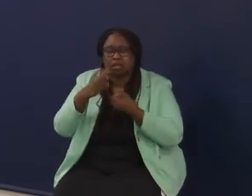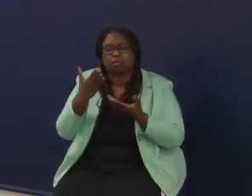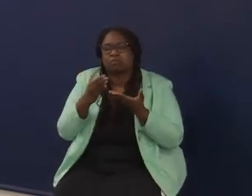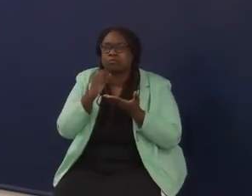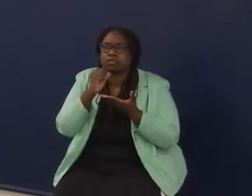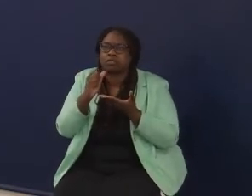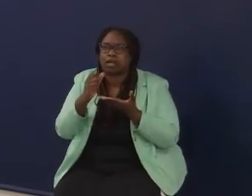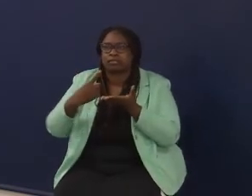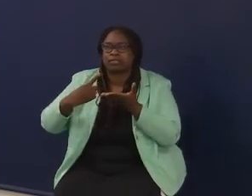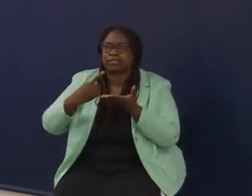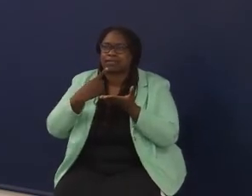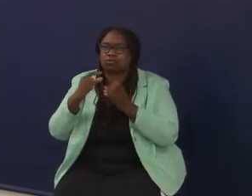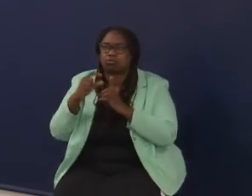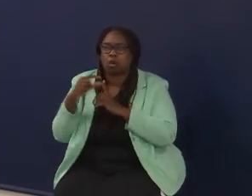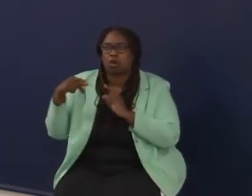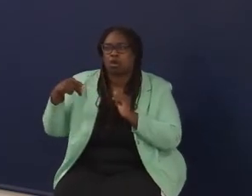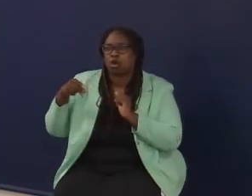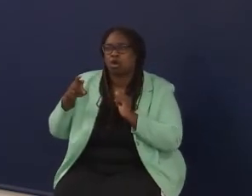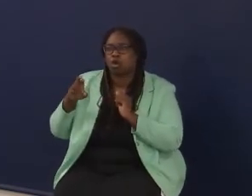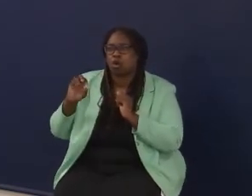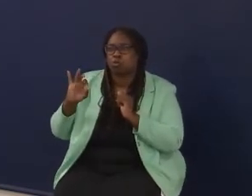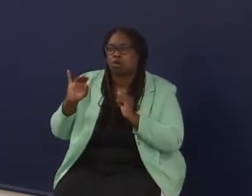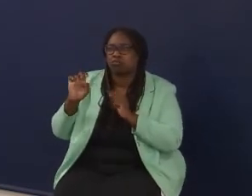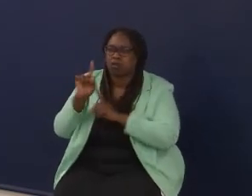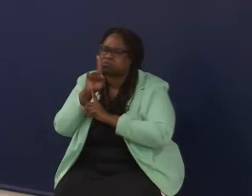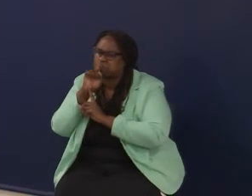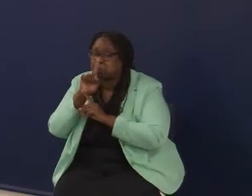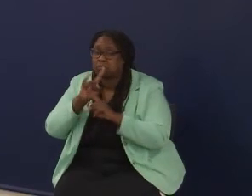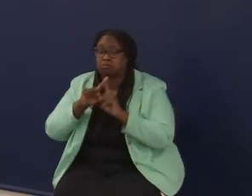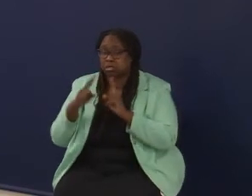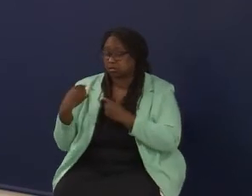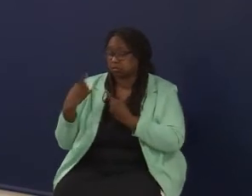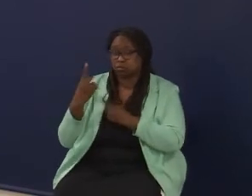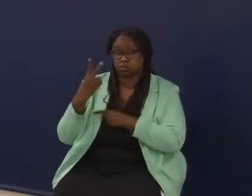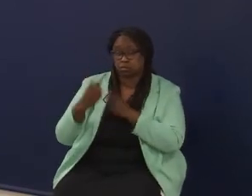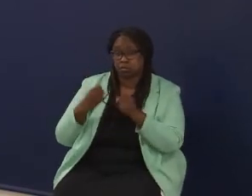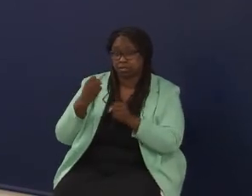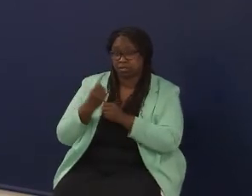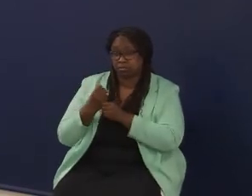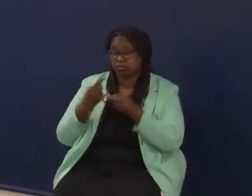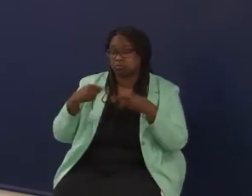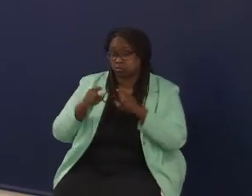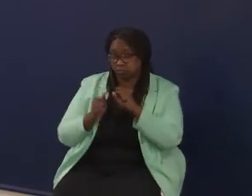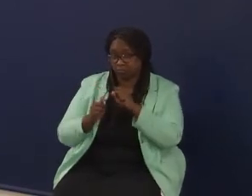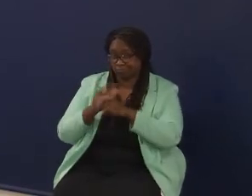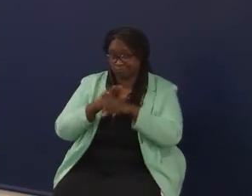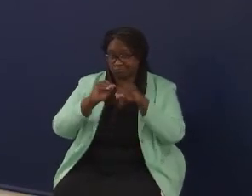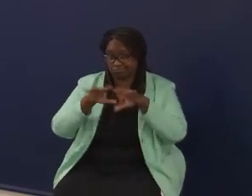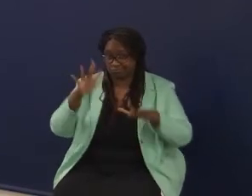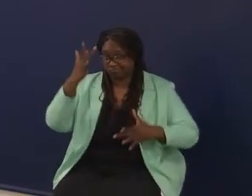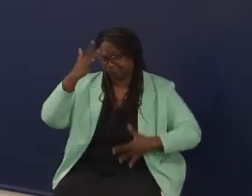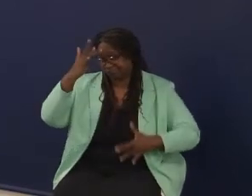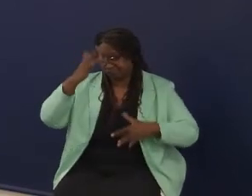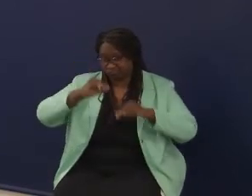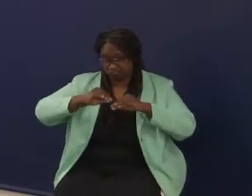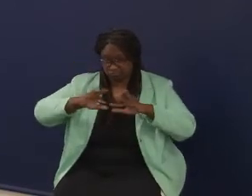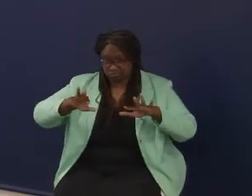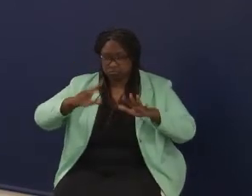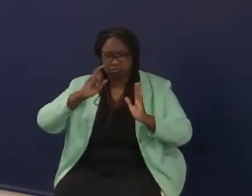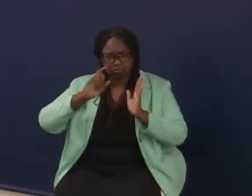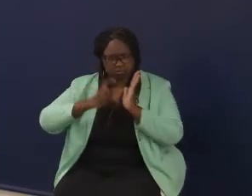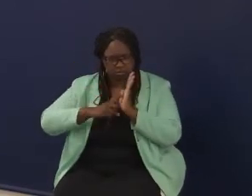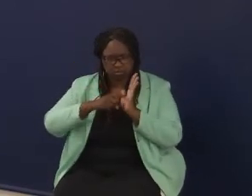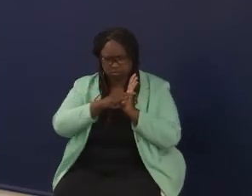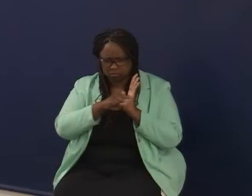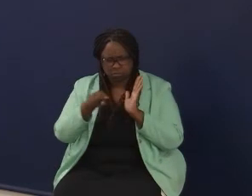profile of the learner, but after the last two years of being in the pandemic and seeing the effects of learning on